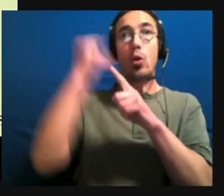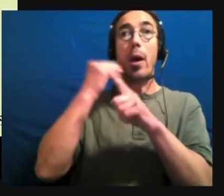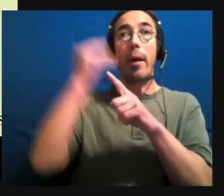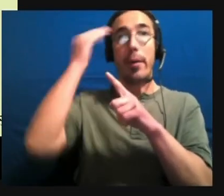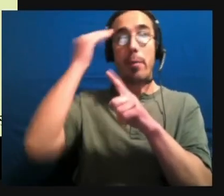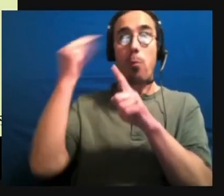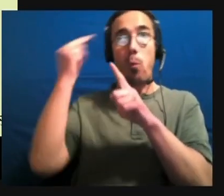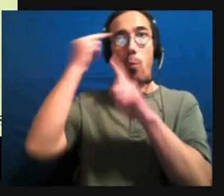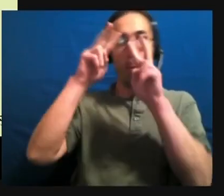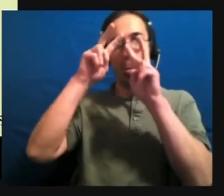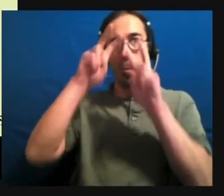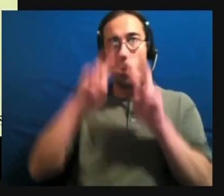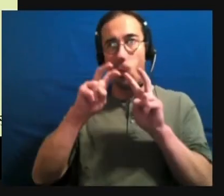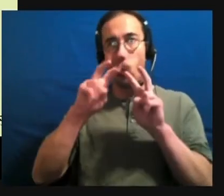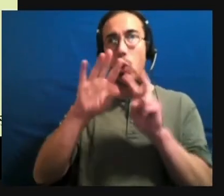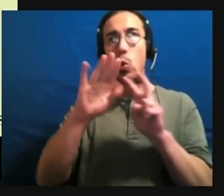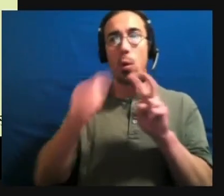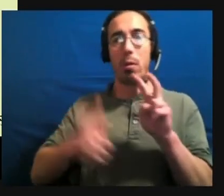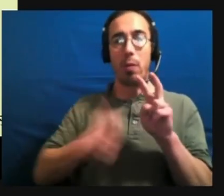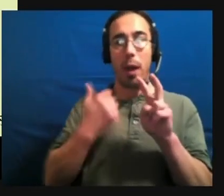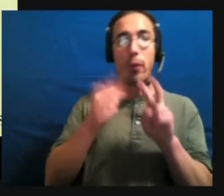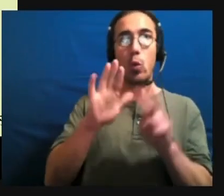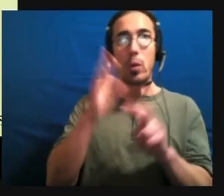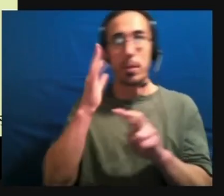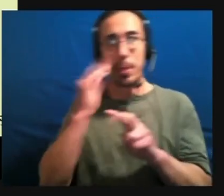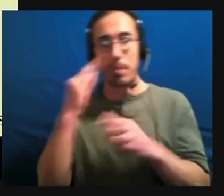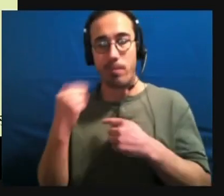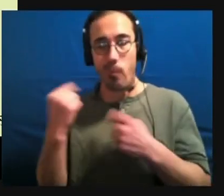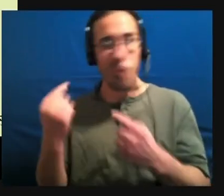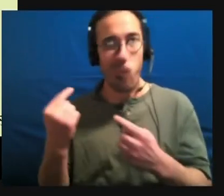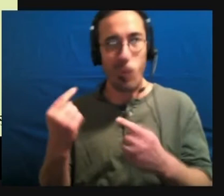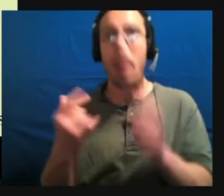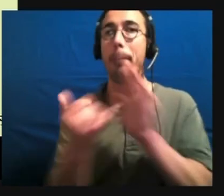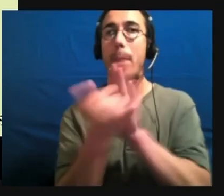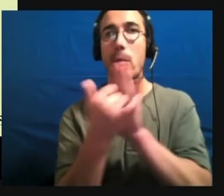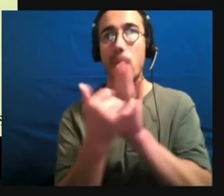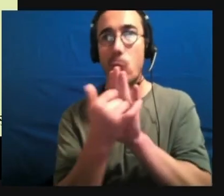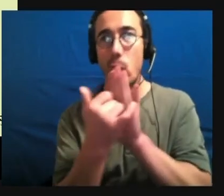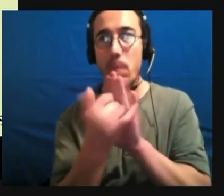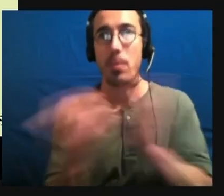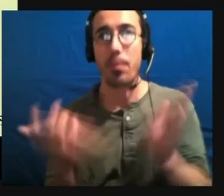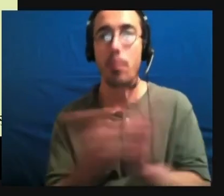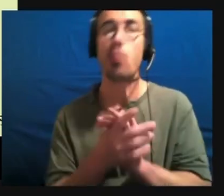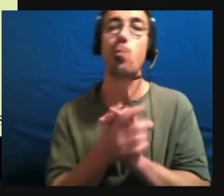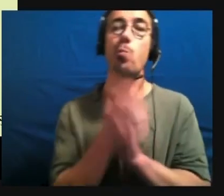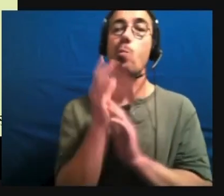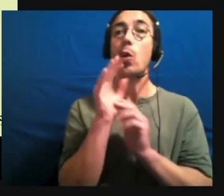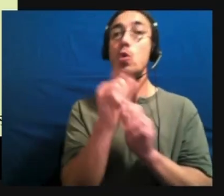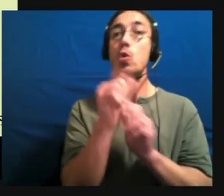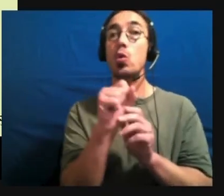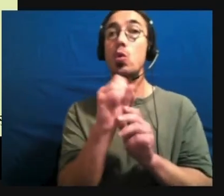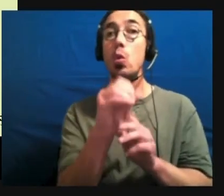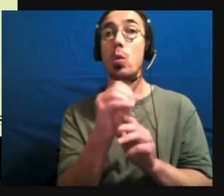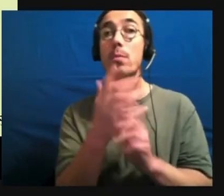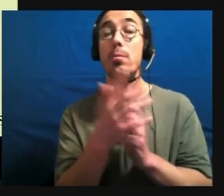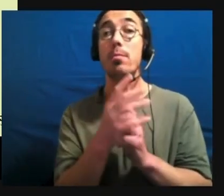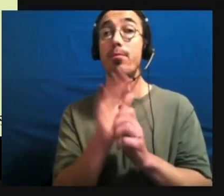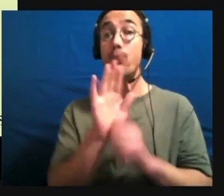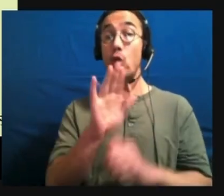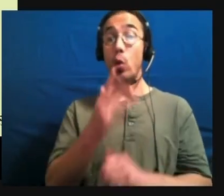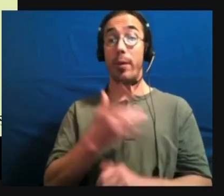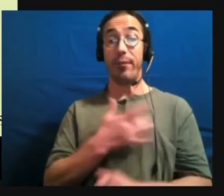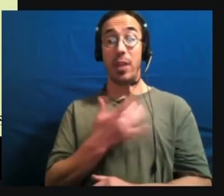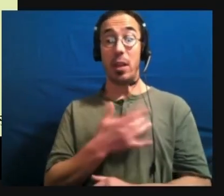inside of your life and your experience. Um, so, so if your sense of yourself